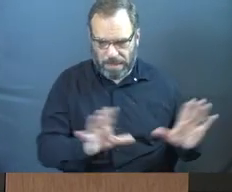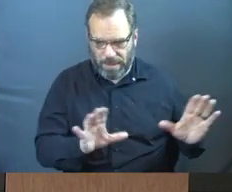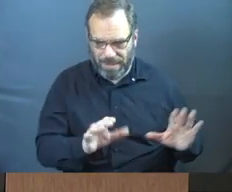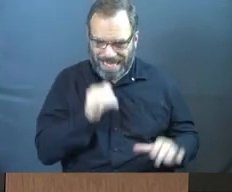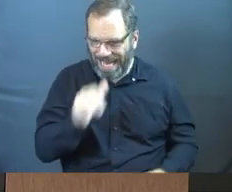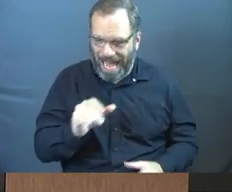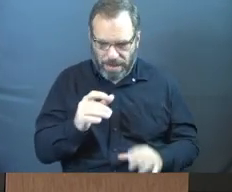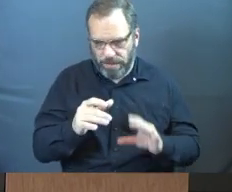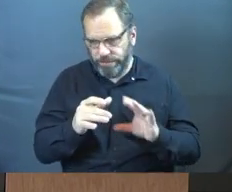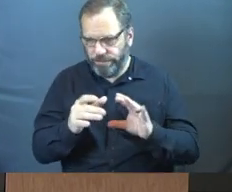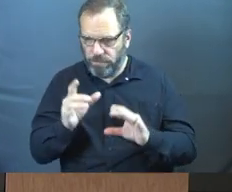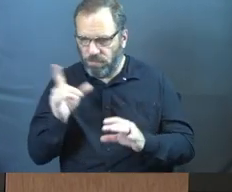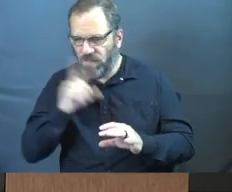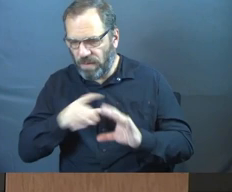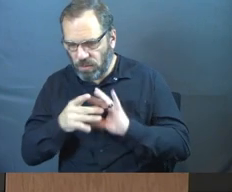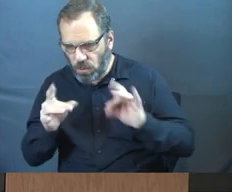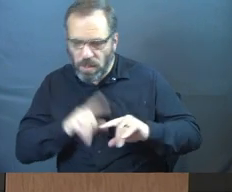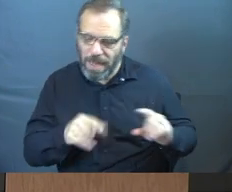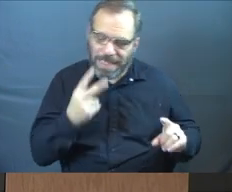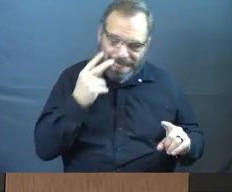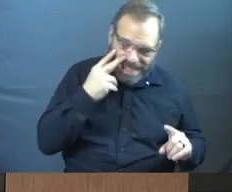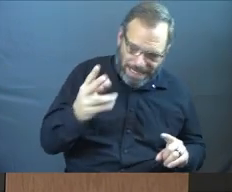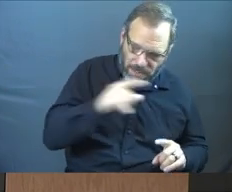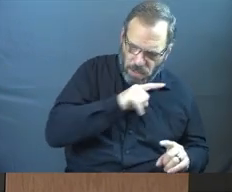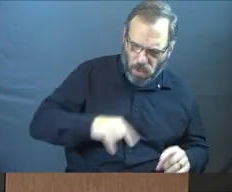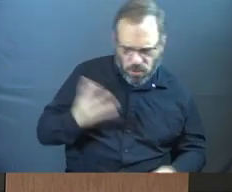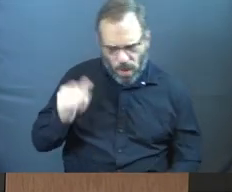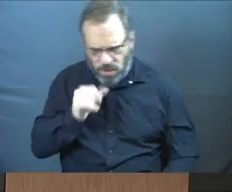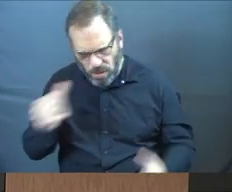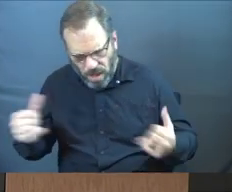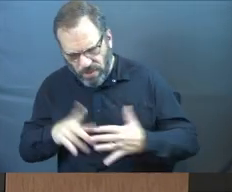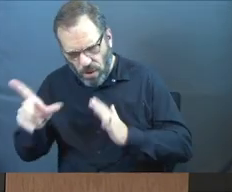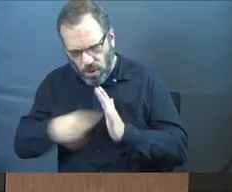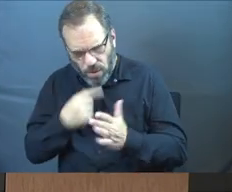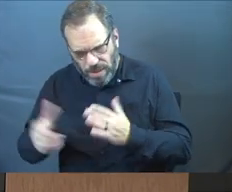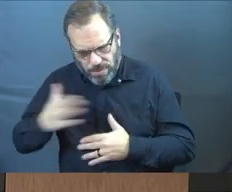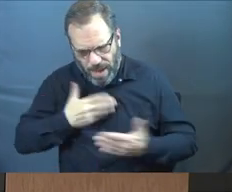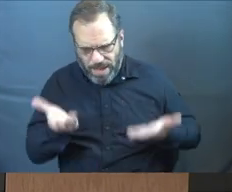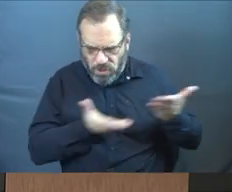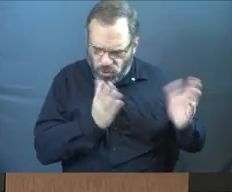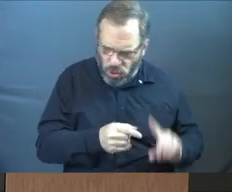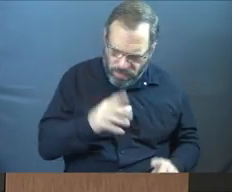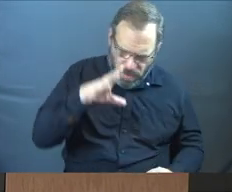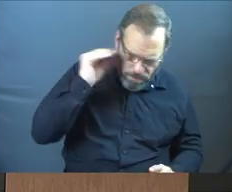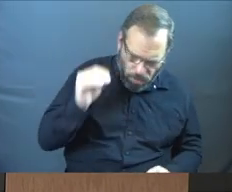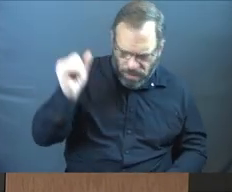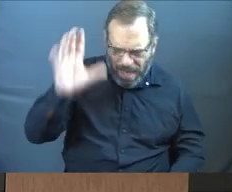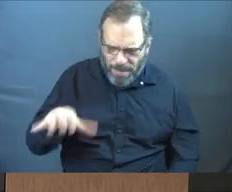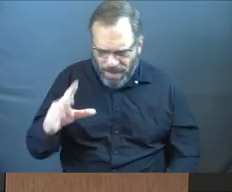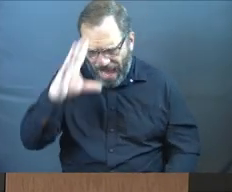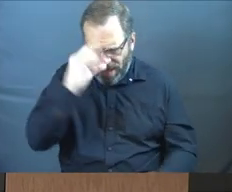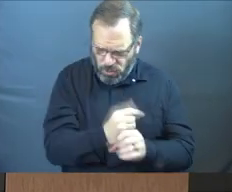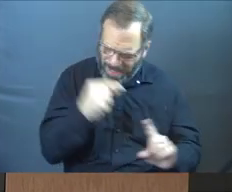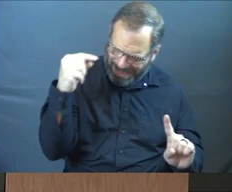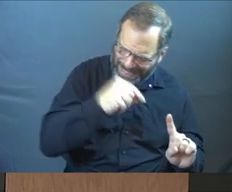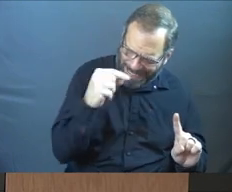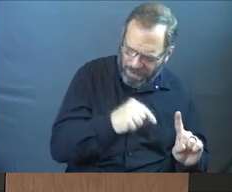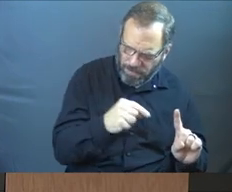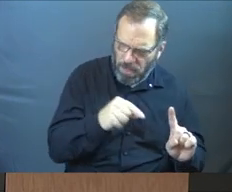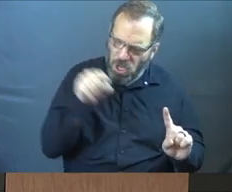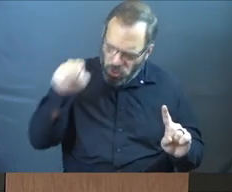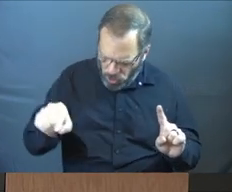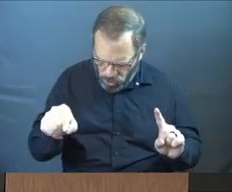and not in riddles. He sees the Lord as he is. So why are you not afraid to criticize my servant, Moses? God says, I trust this guy.